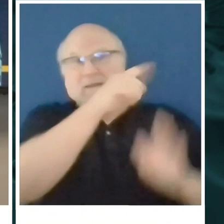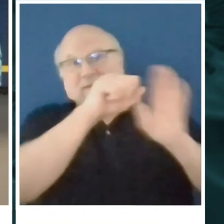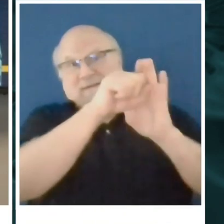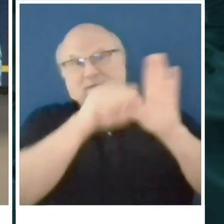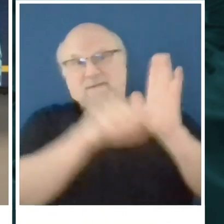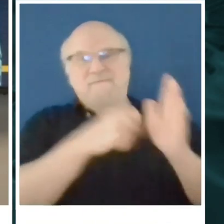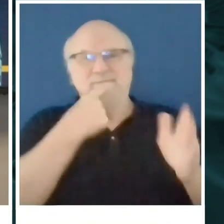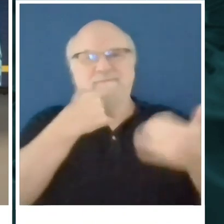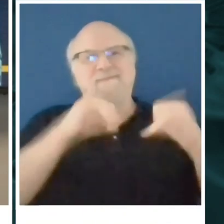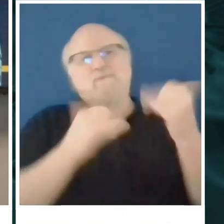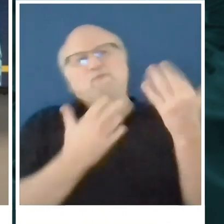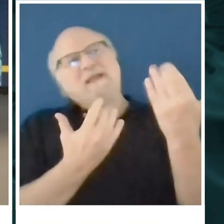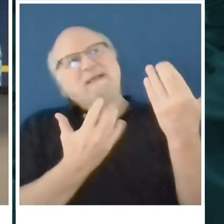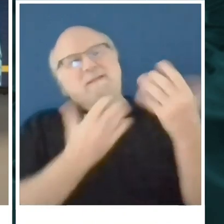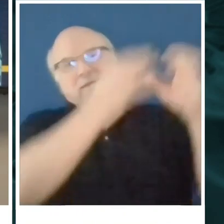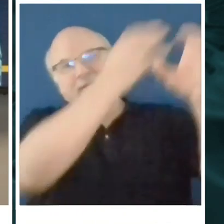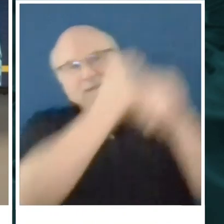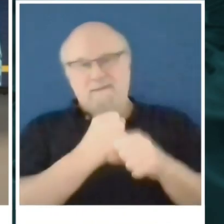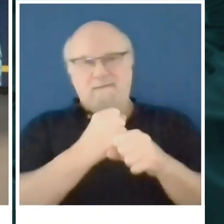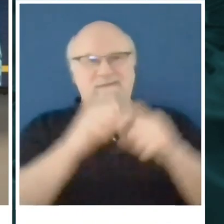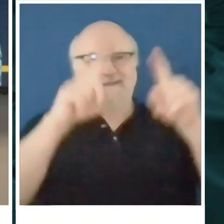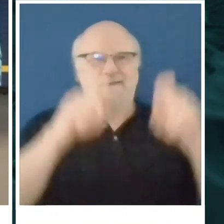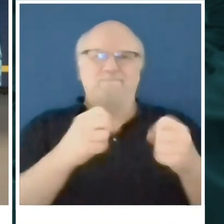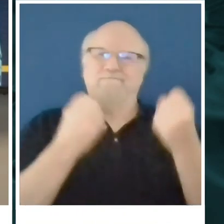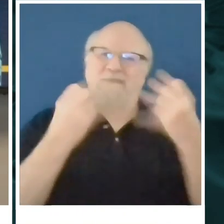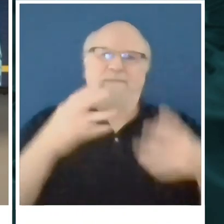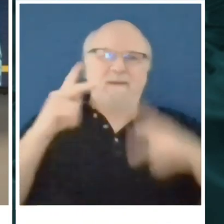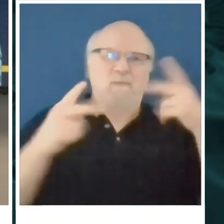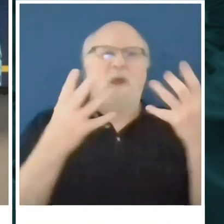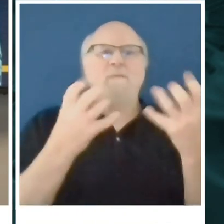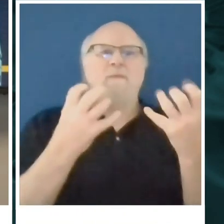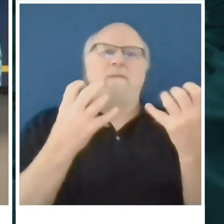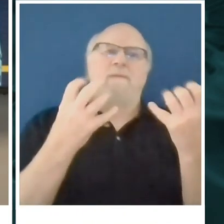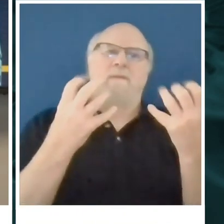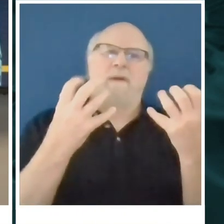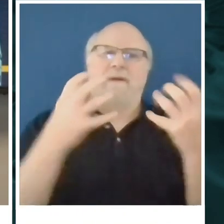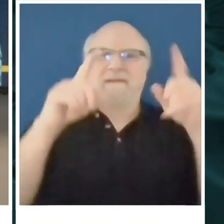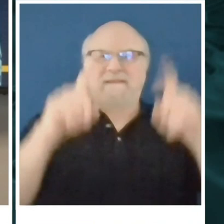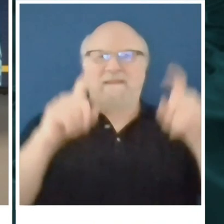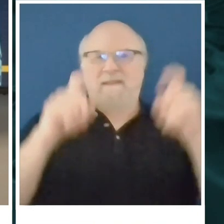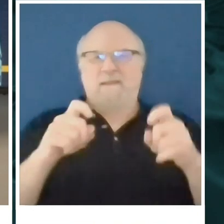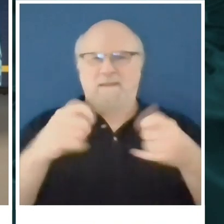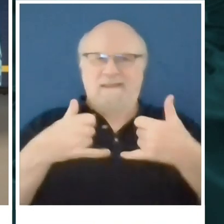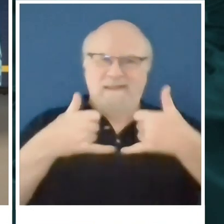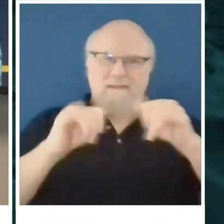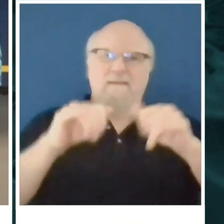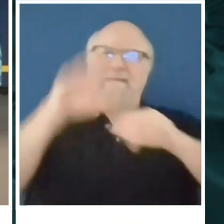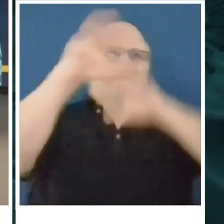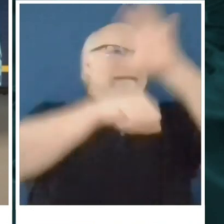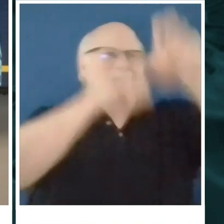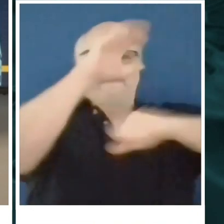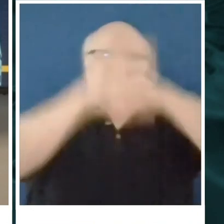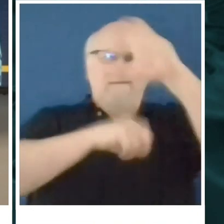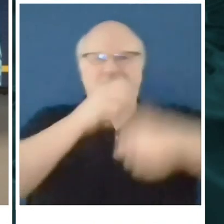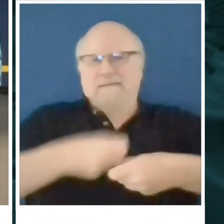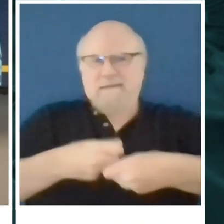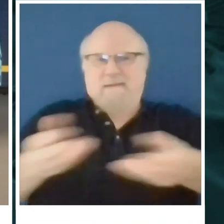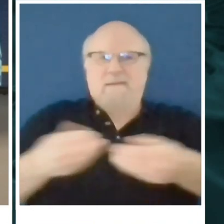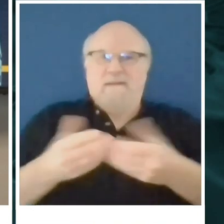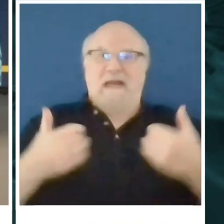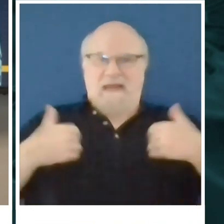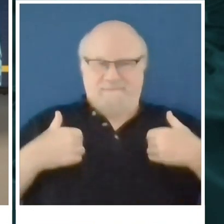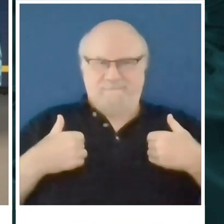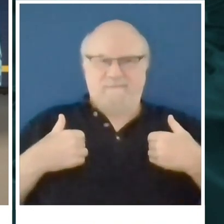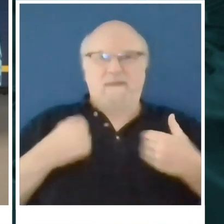obviously a backlog with all the municipalities and other governments trying to get those. So when they're available, that's something that would be a useful tool